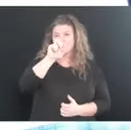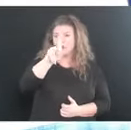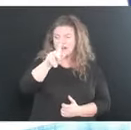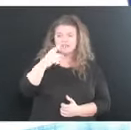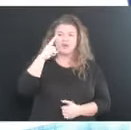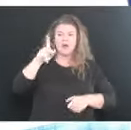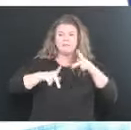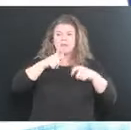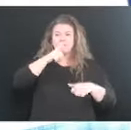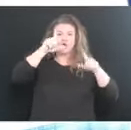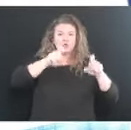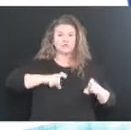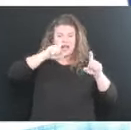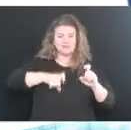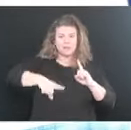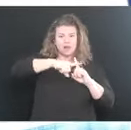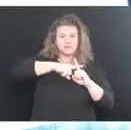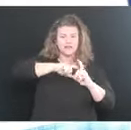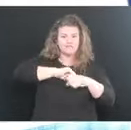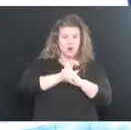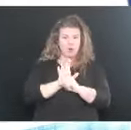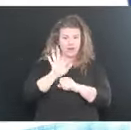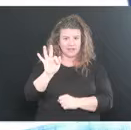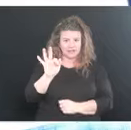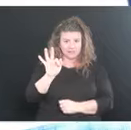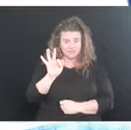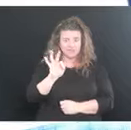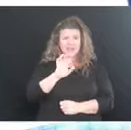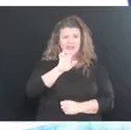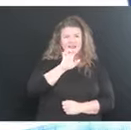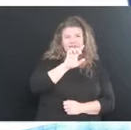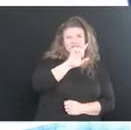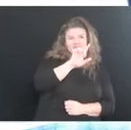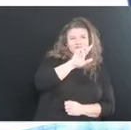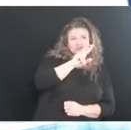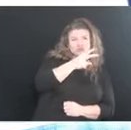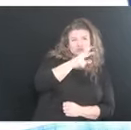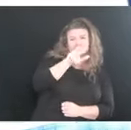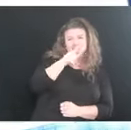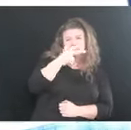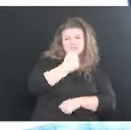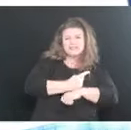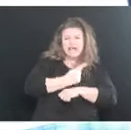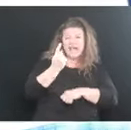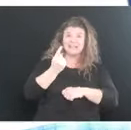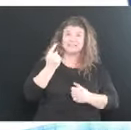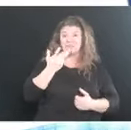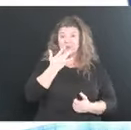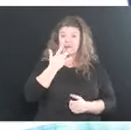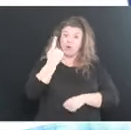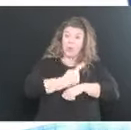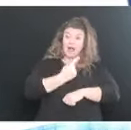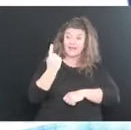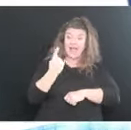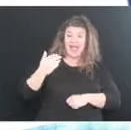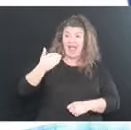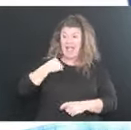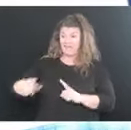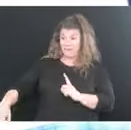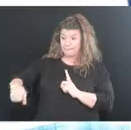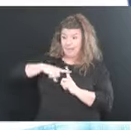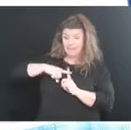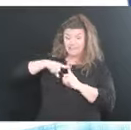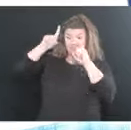-19 and are within the first two to three days, preferably one day of having a positive